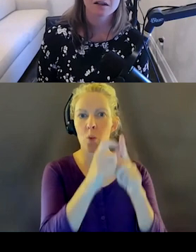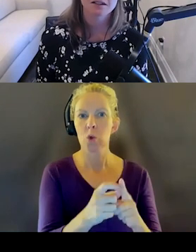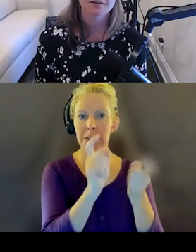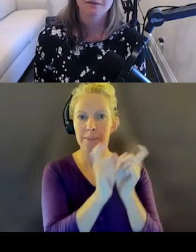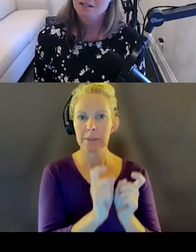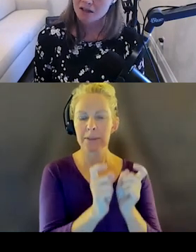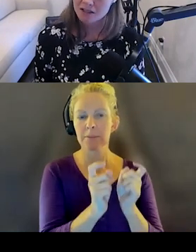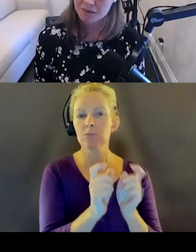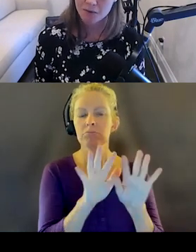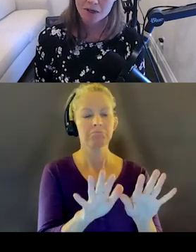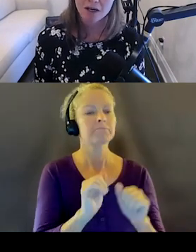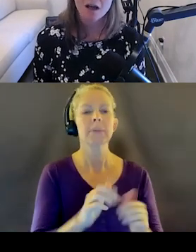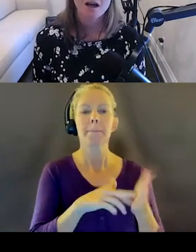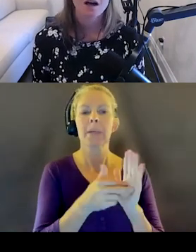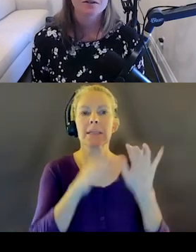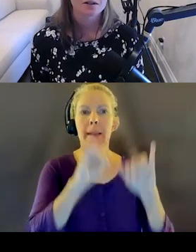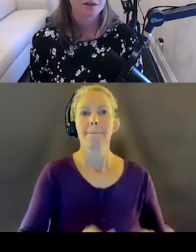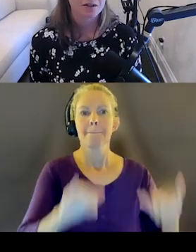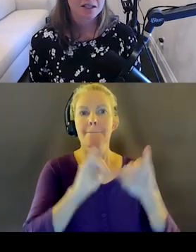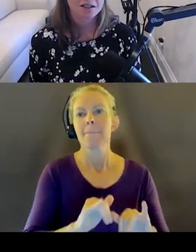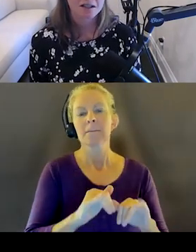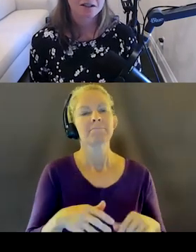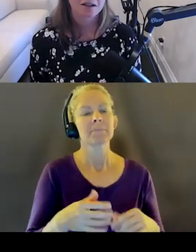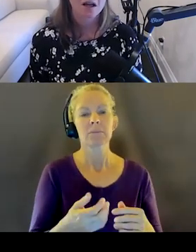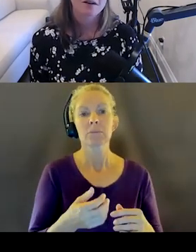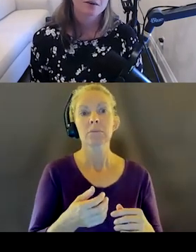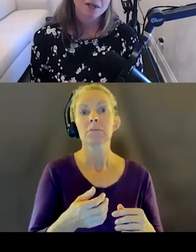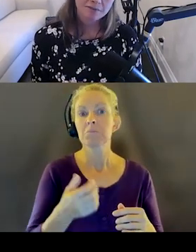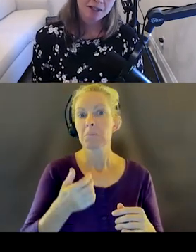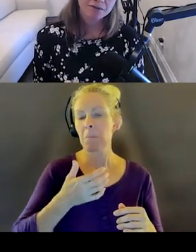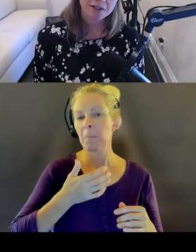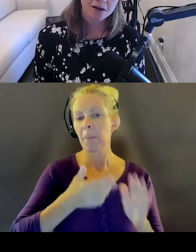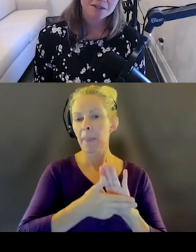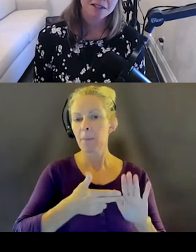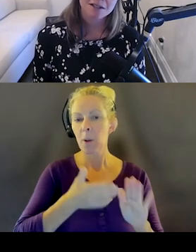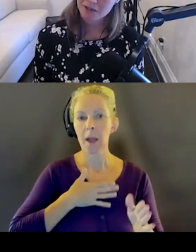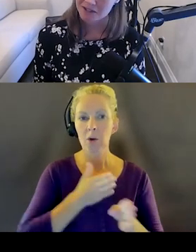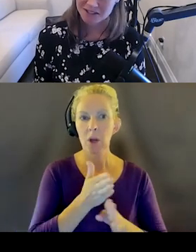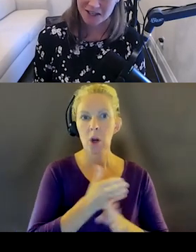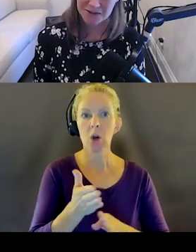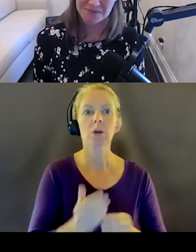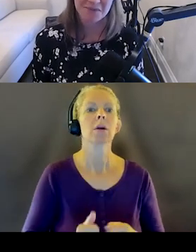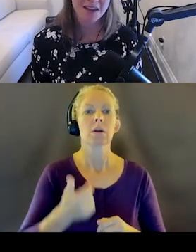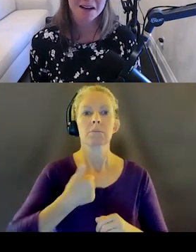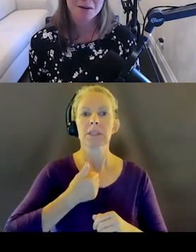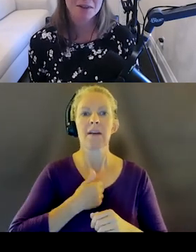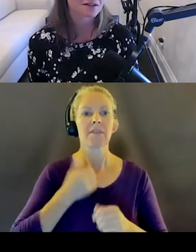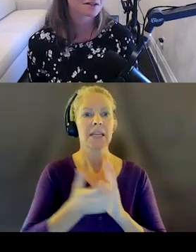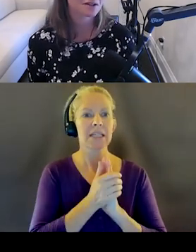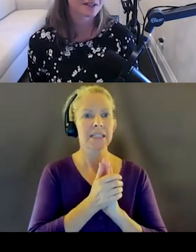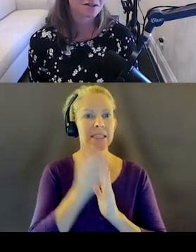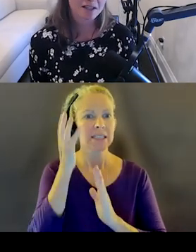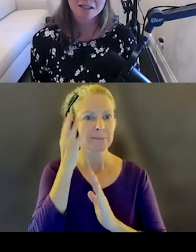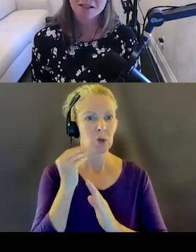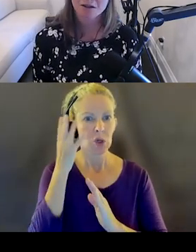I've been called an information architect before. There's also interaction designer. For much of my career, I was an experienced designer. But